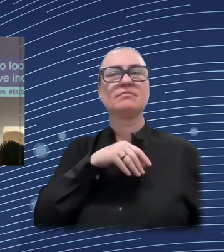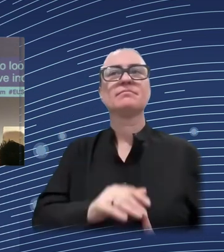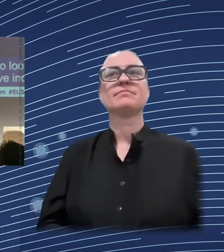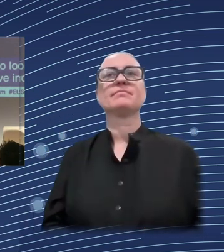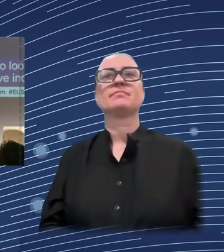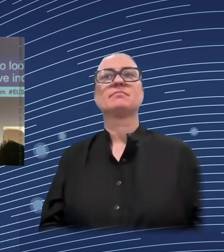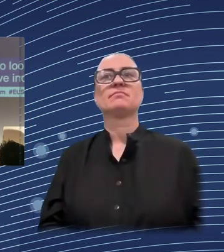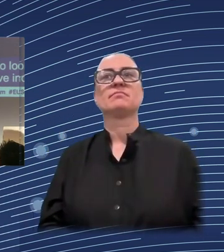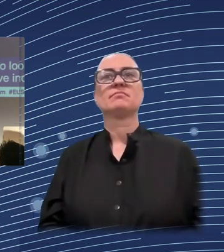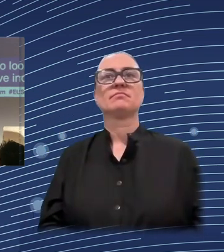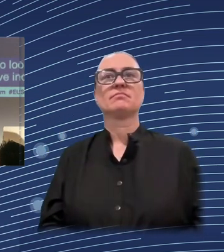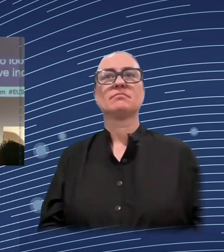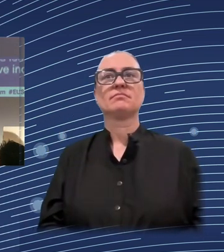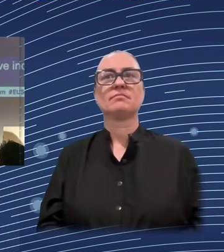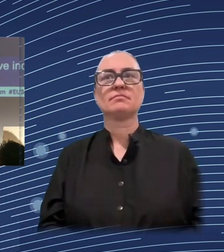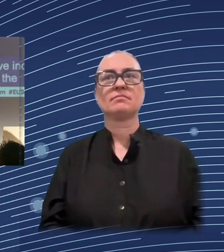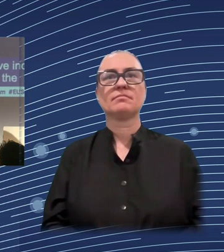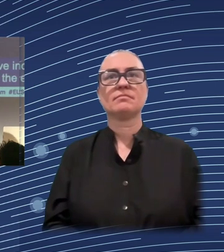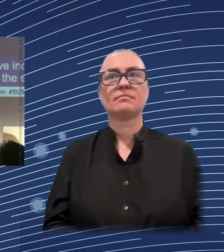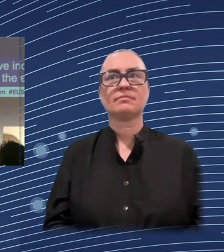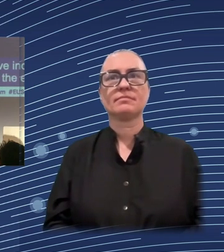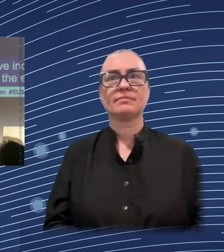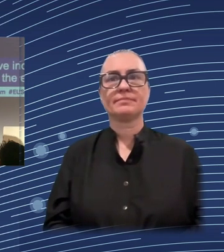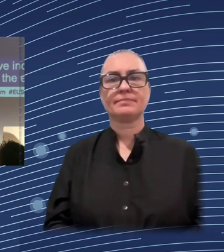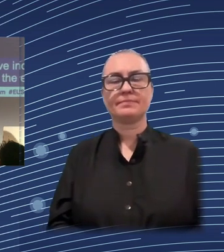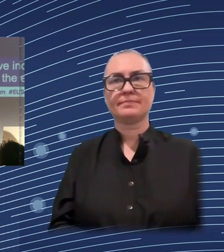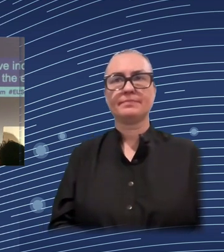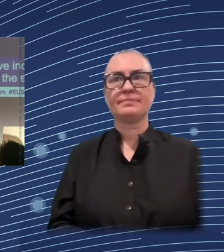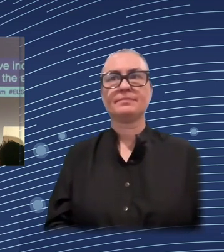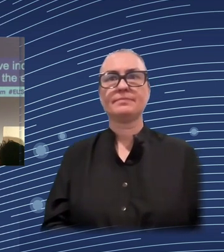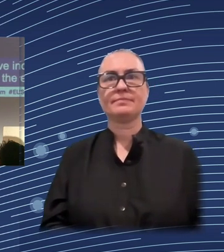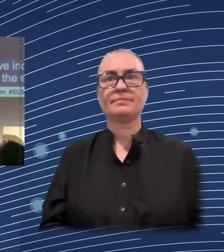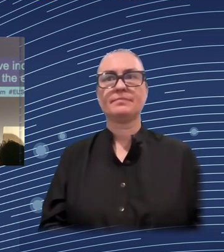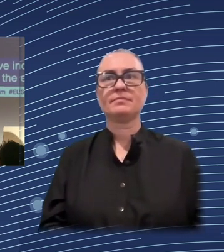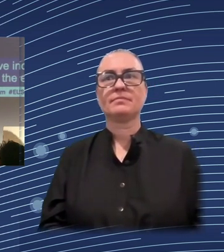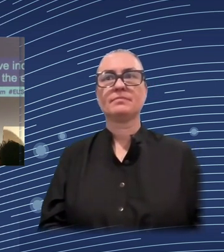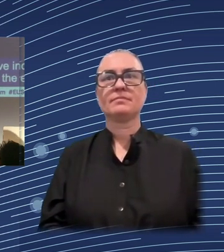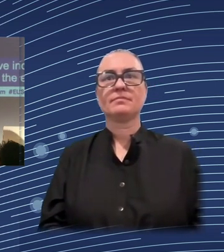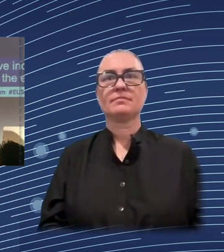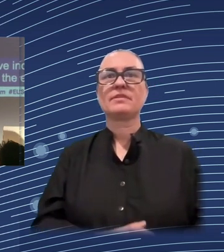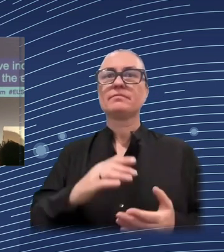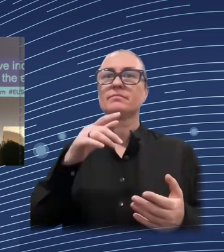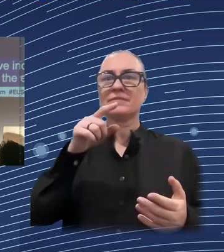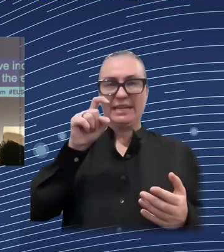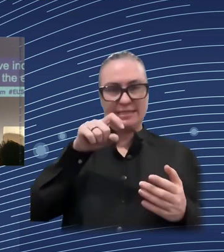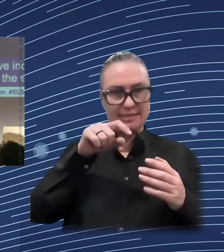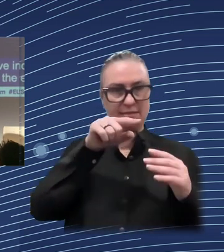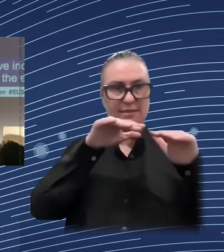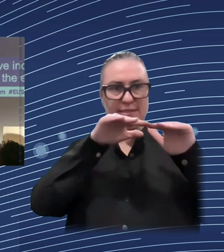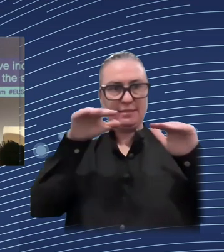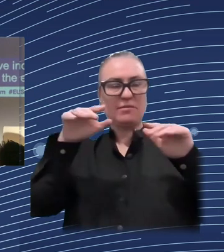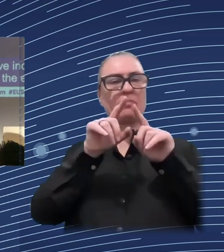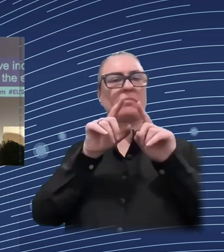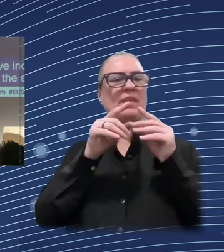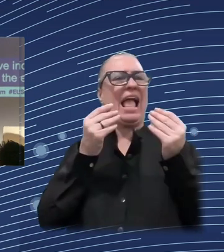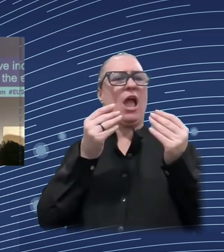on income distribution compared to modeling the effect of digitalization or robotization on income distribution. I don't think we have